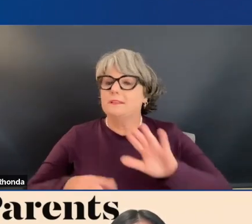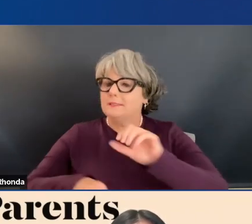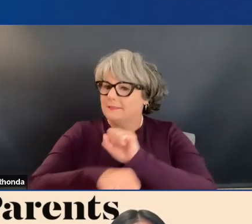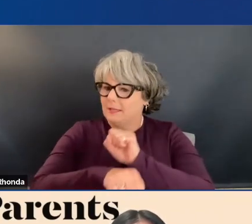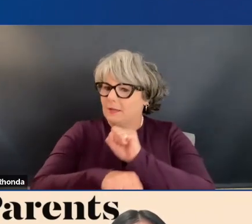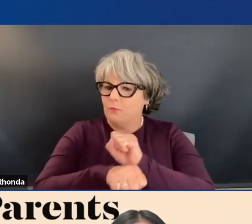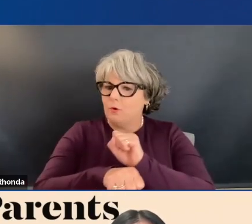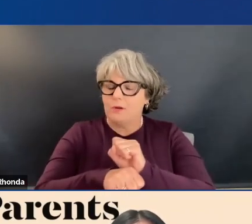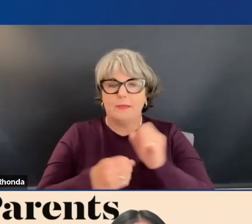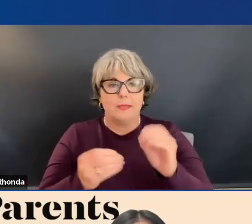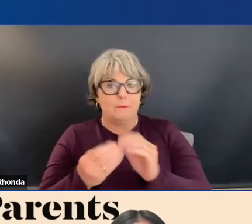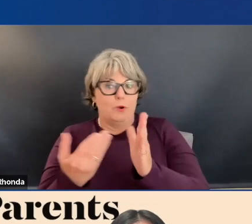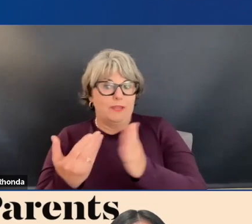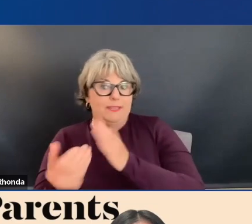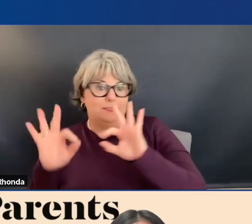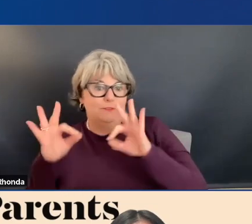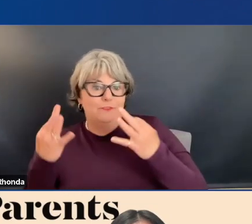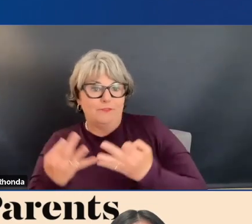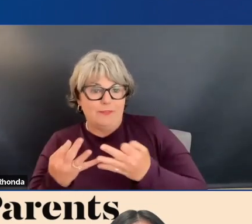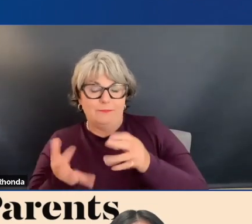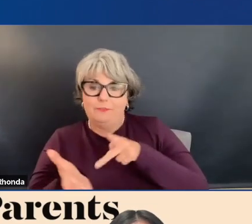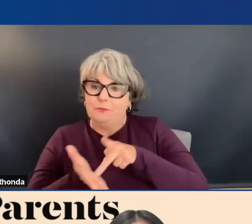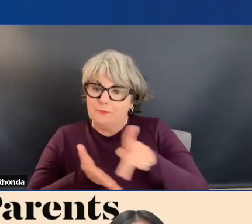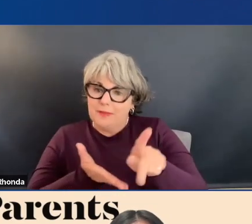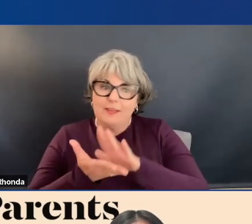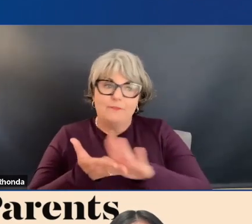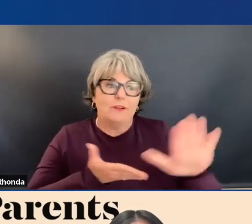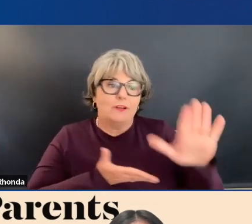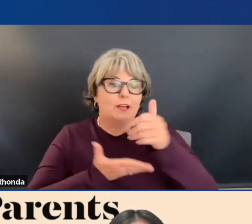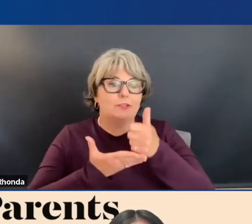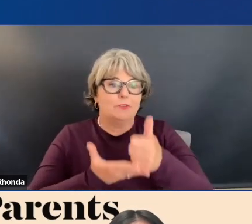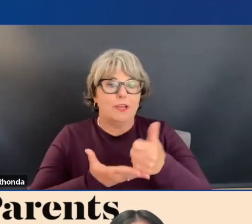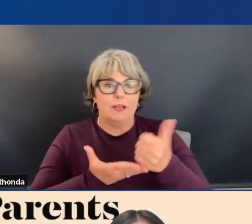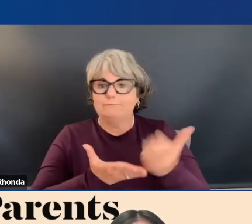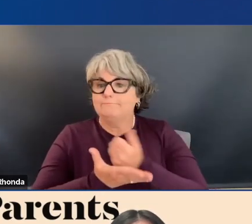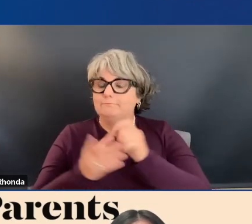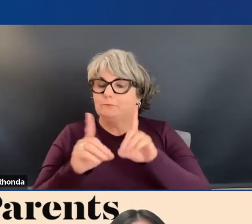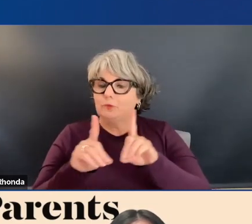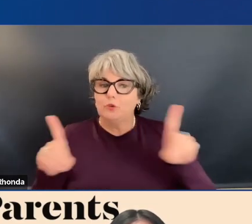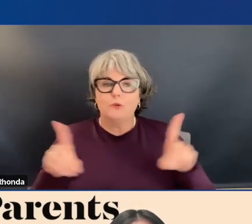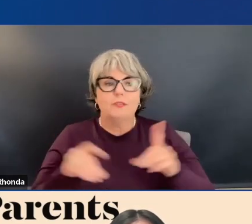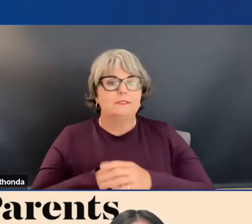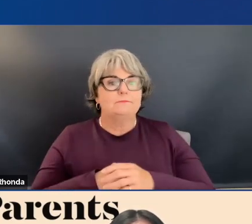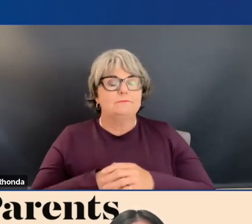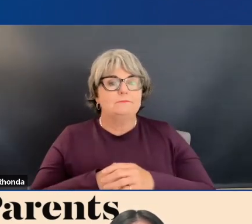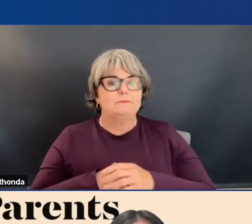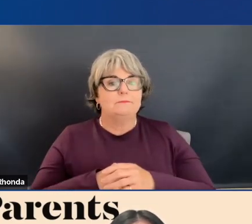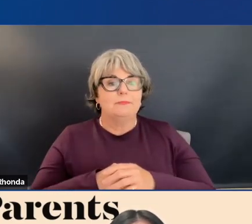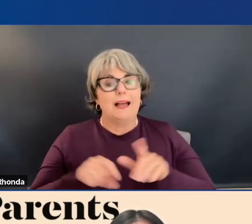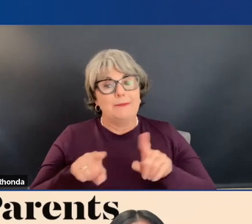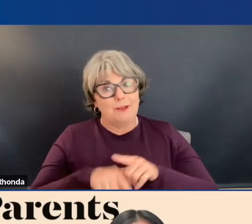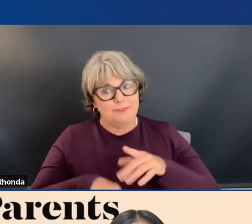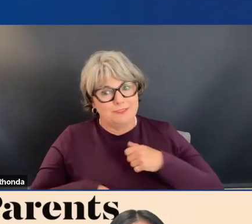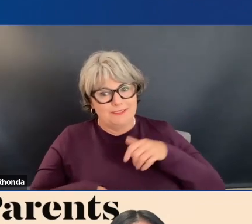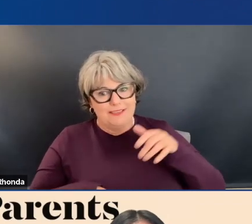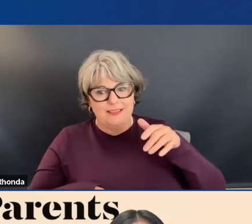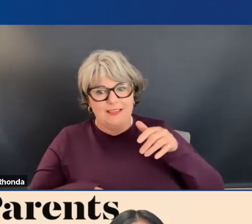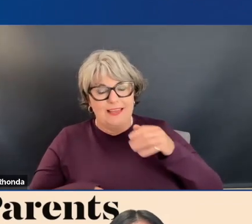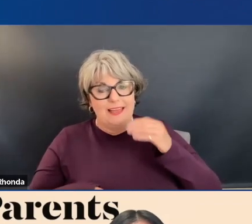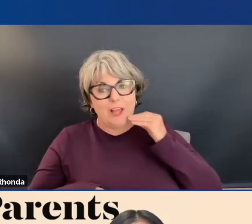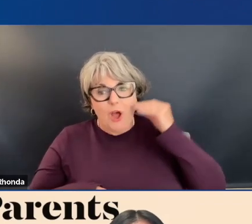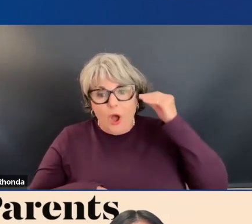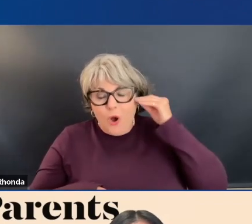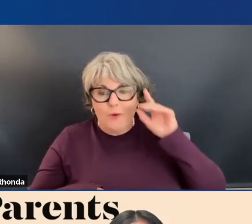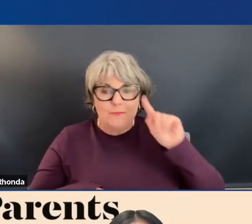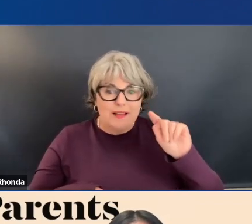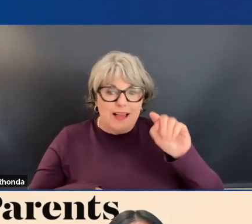on making it easier for families to pay for college and to help students earn degrees. I'm also a parent. have a toddler at home, so